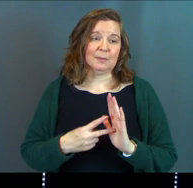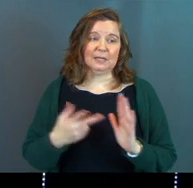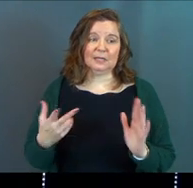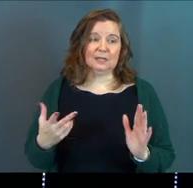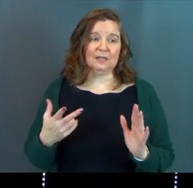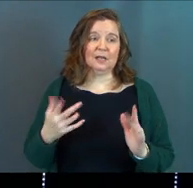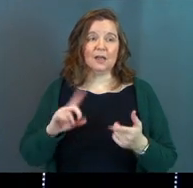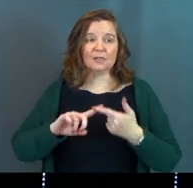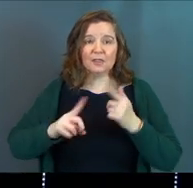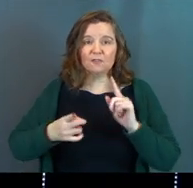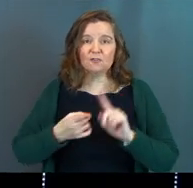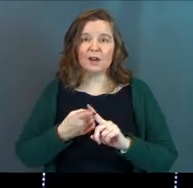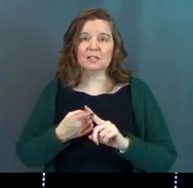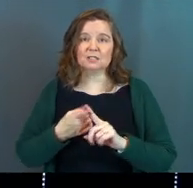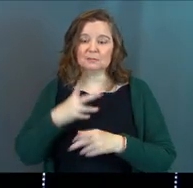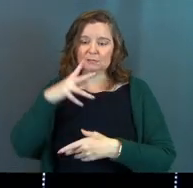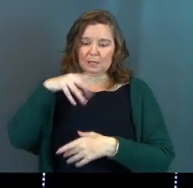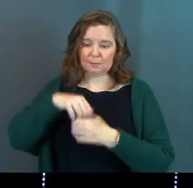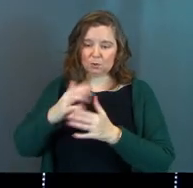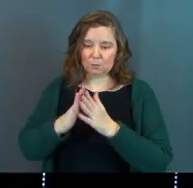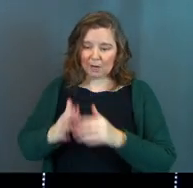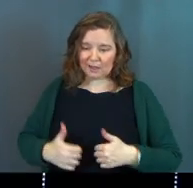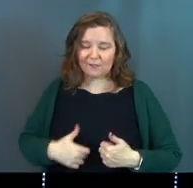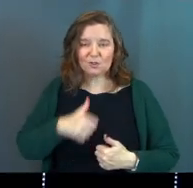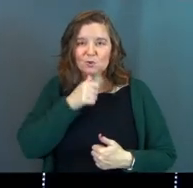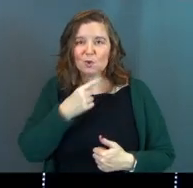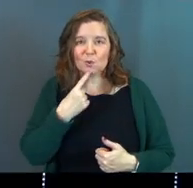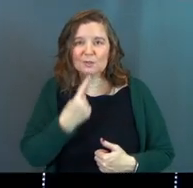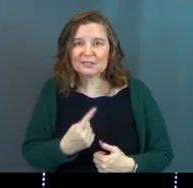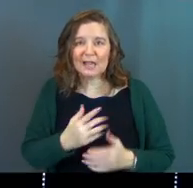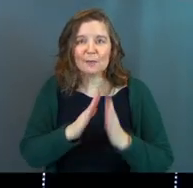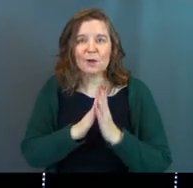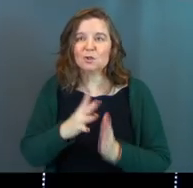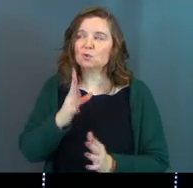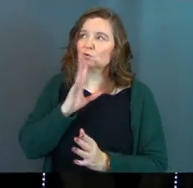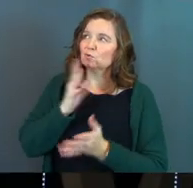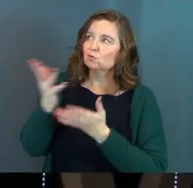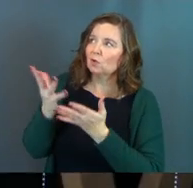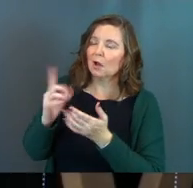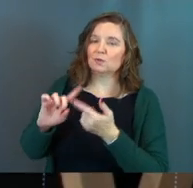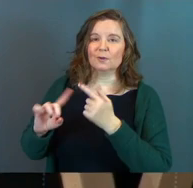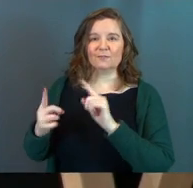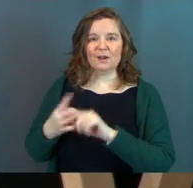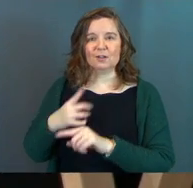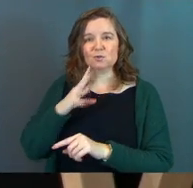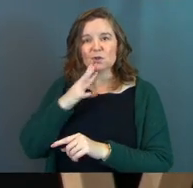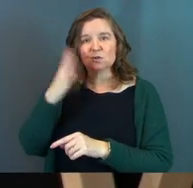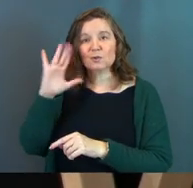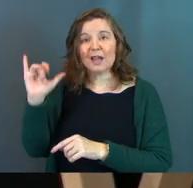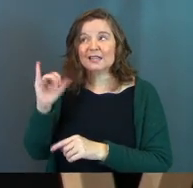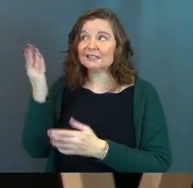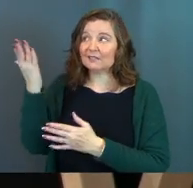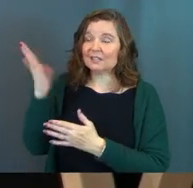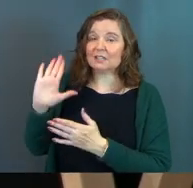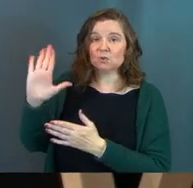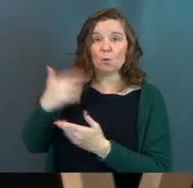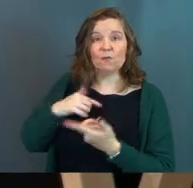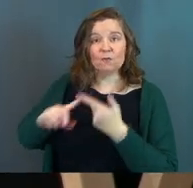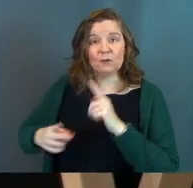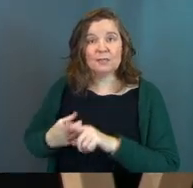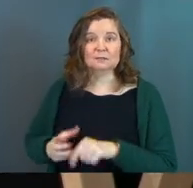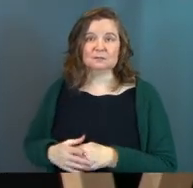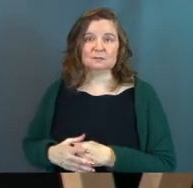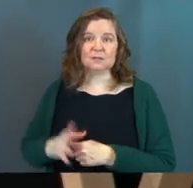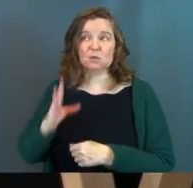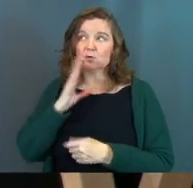just the friendship comes right into your prayer life. So you don't say prayers, you talk to a friend. You talk to God as if he is your friend.